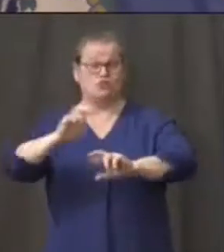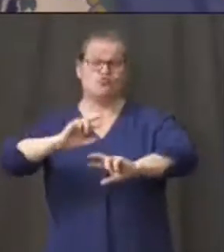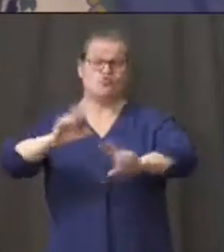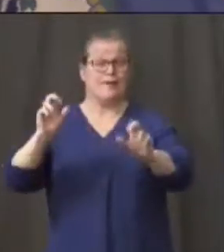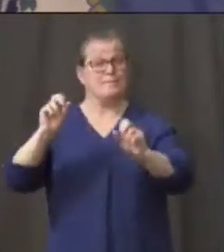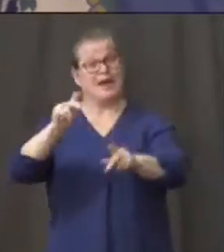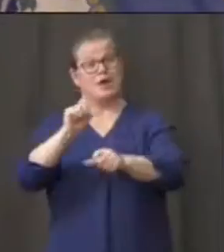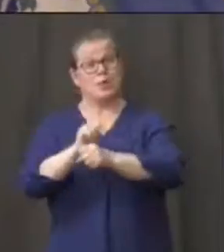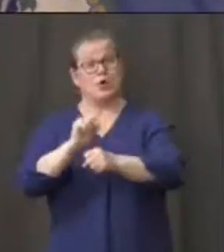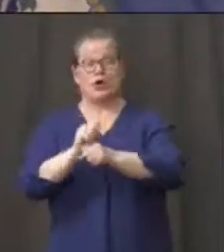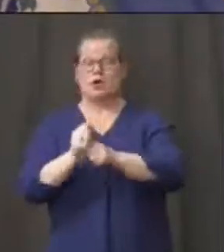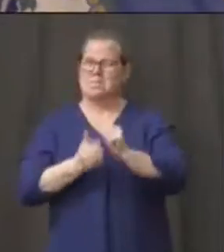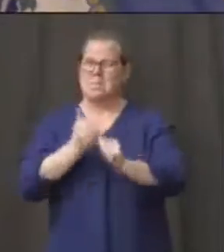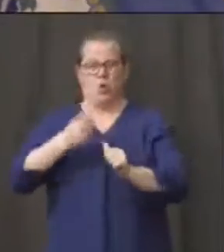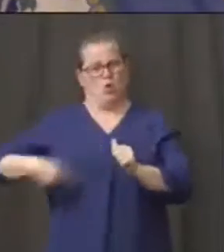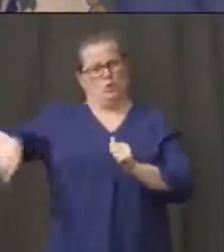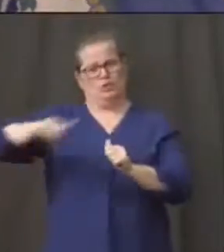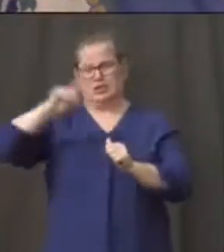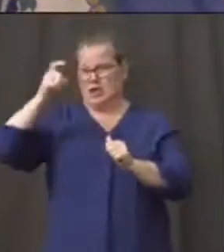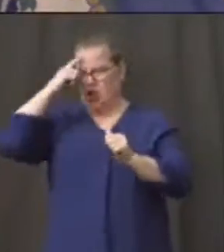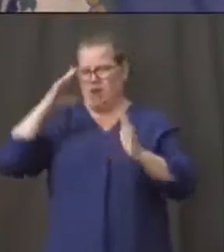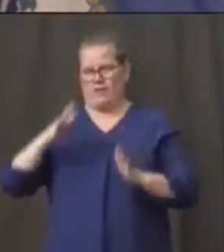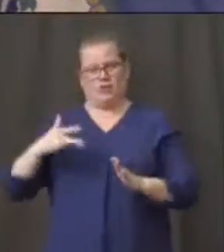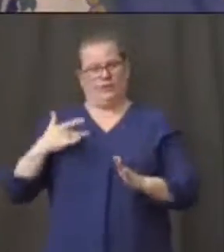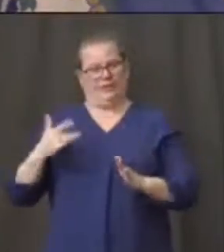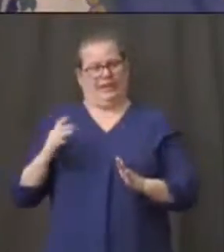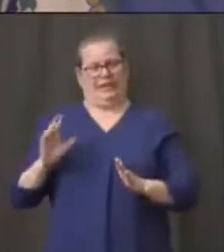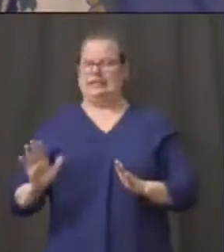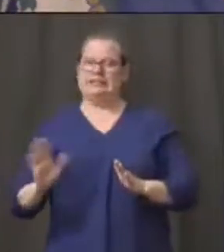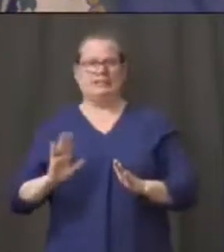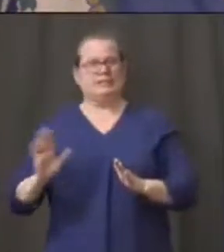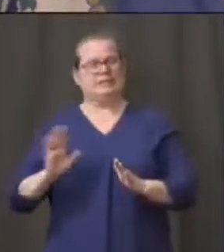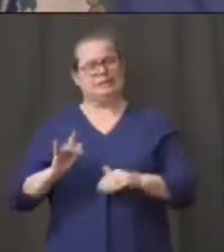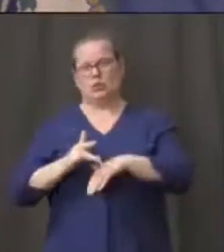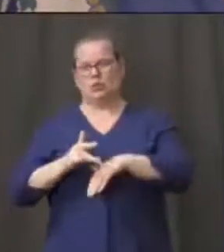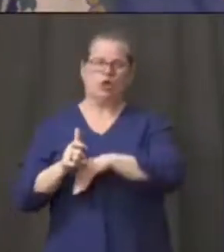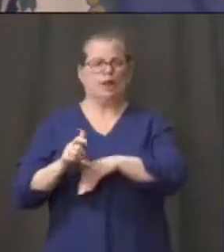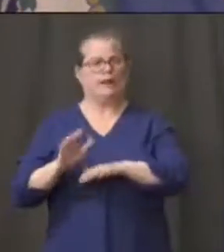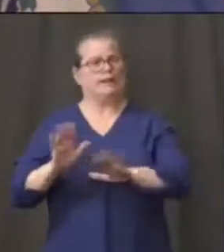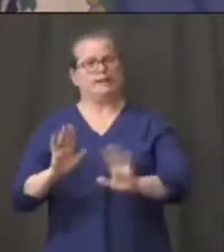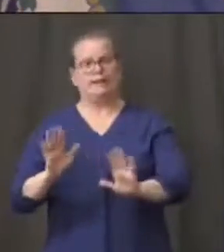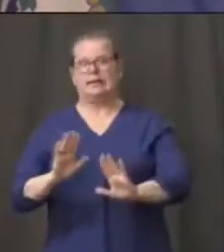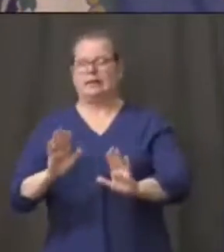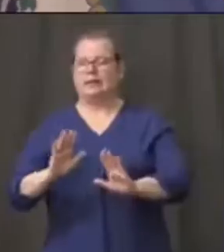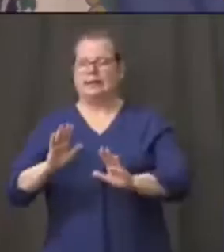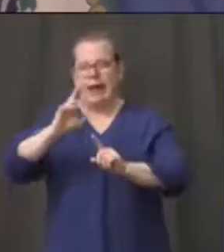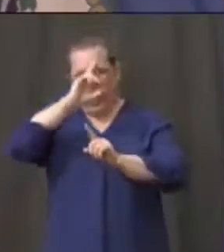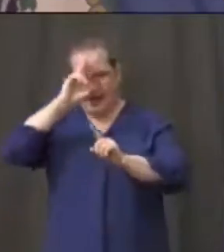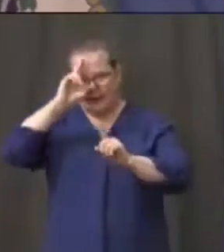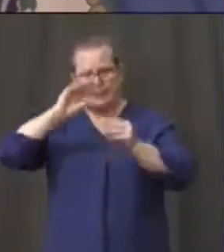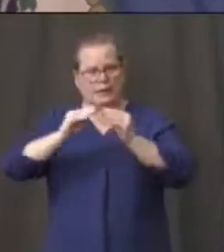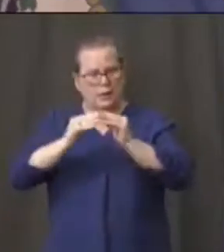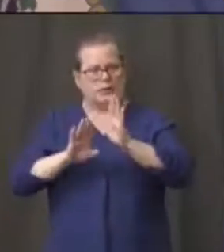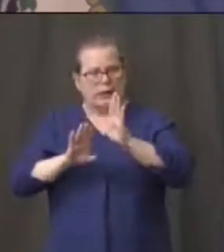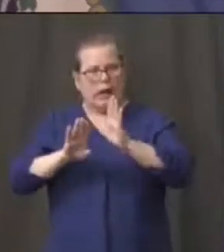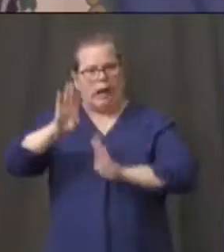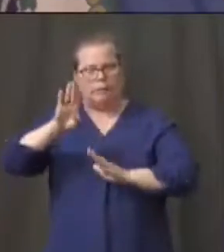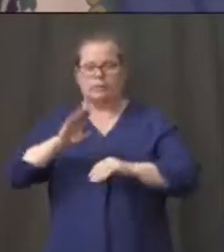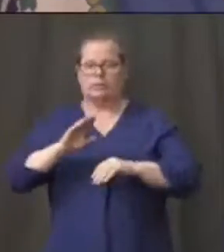I just showed you that hospitalizations are going up and infections are going up, and this is no time to take our eye off the ball.